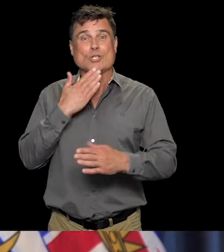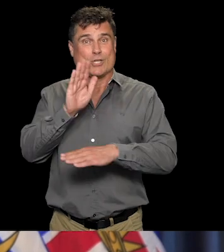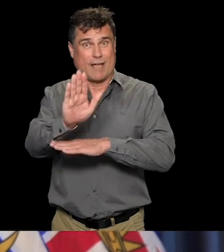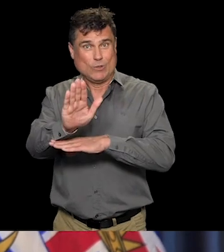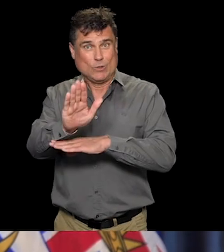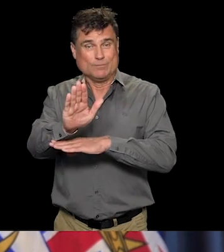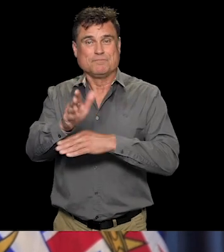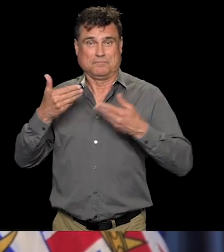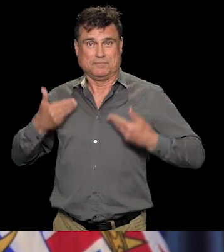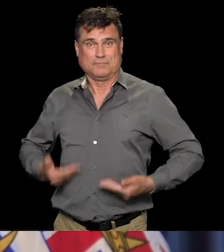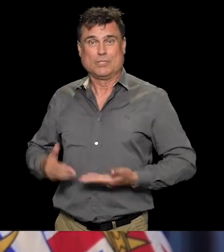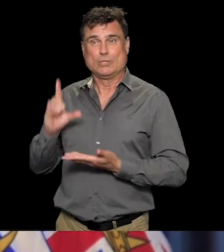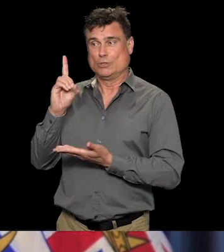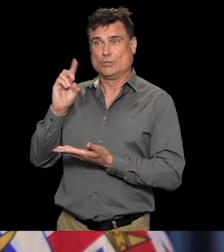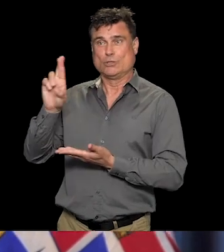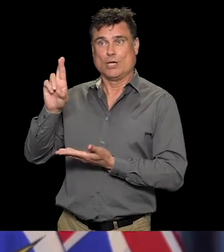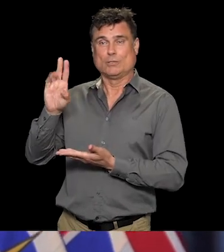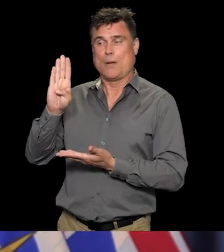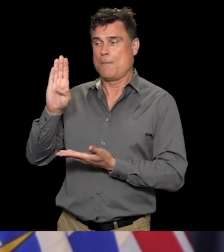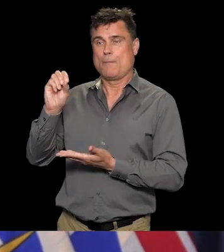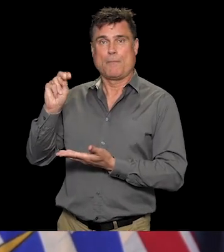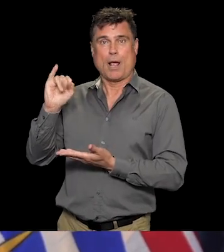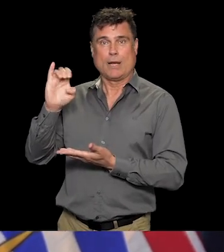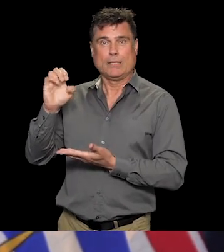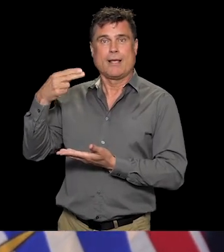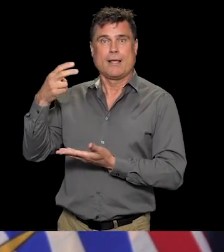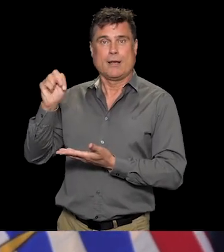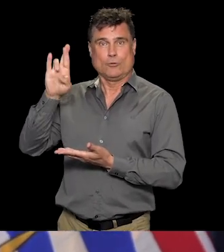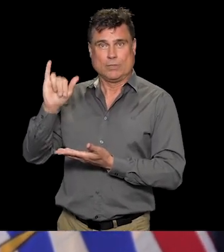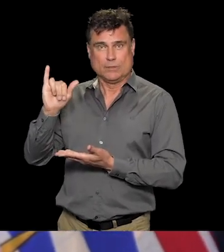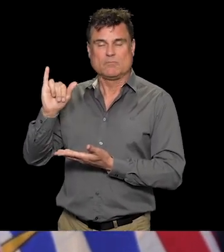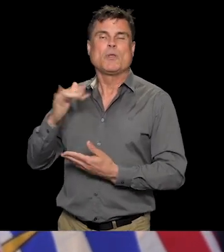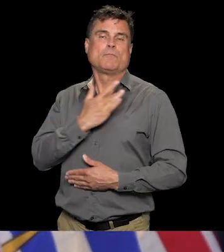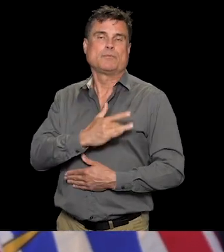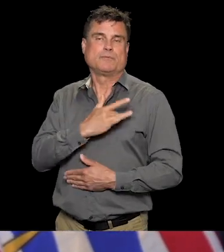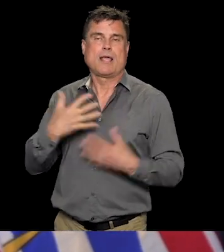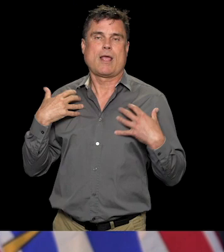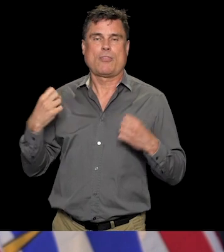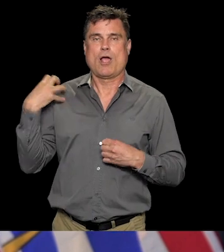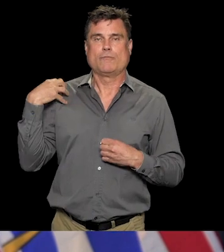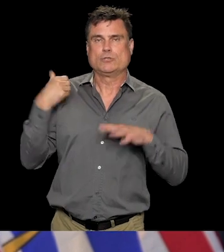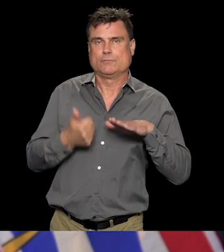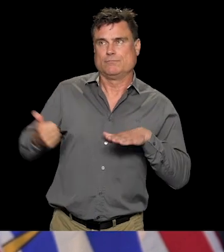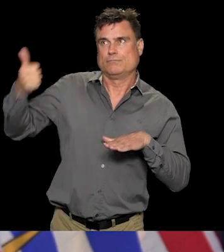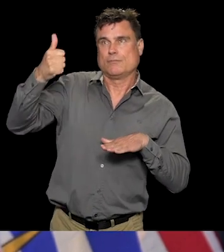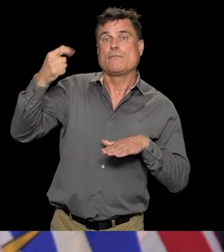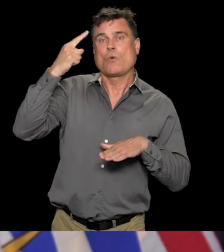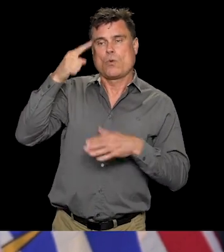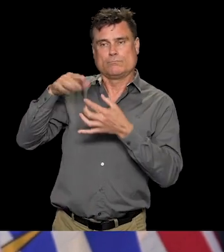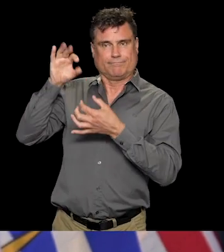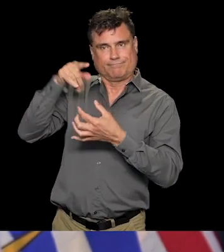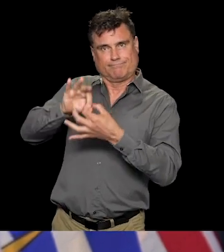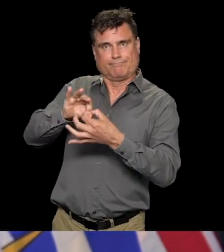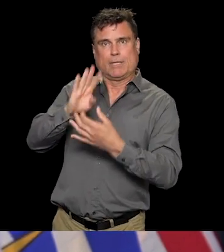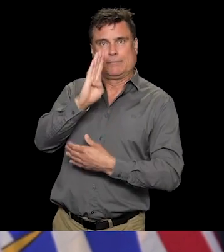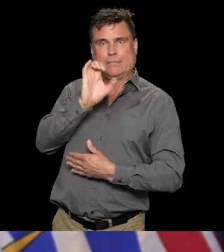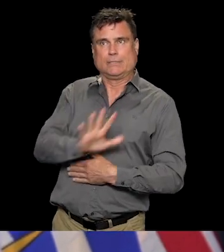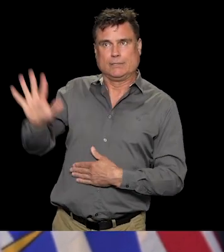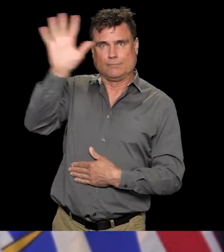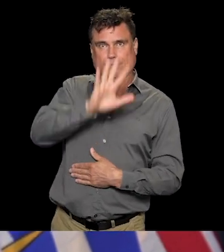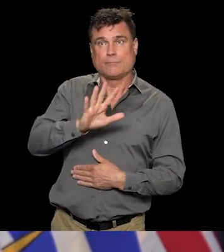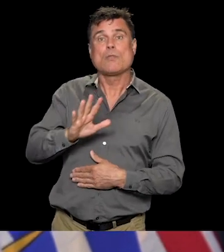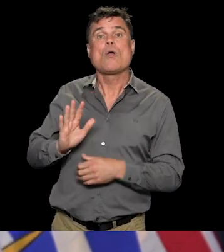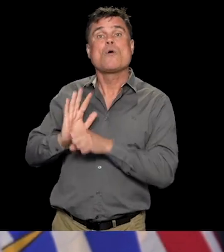Good afternoon, I'm Dr. Bonnie Henry, the Provincial Health Officer for British Columbia, and this is our COVID-19 report for June